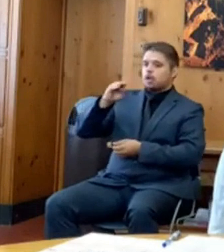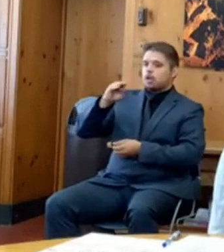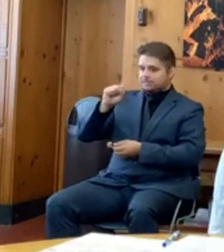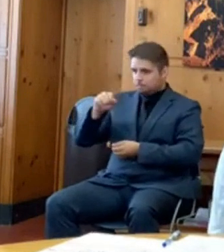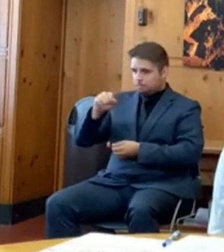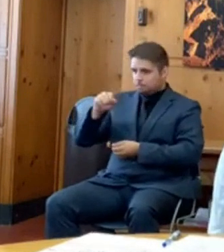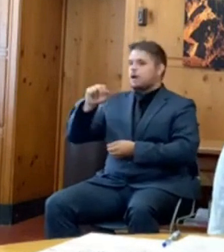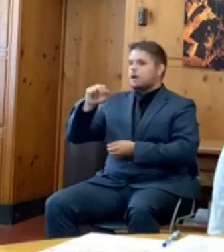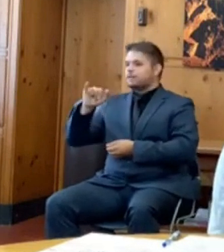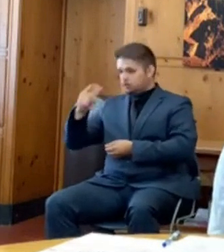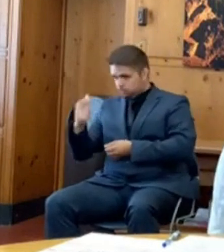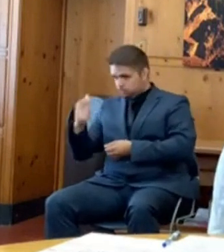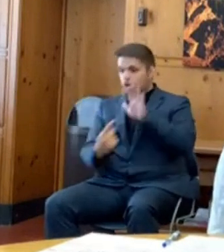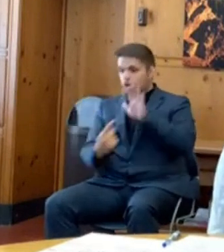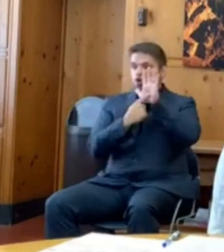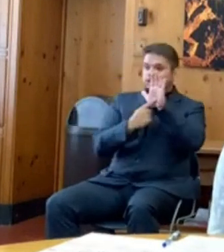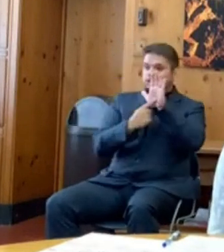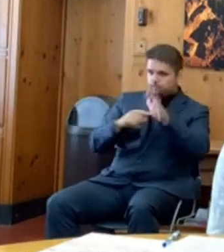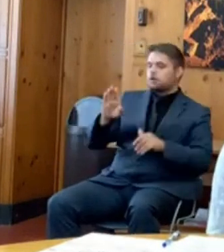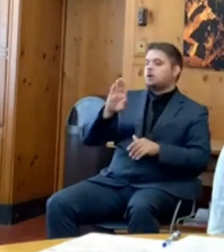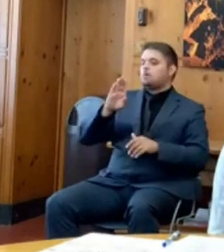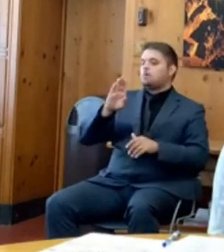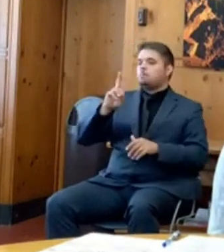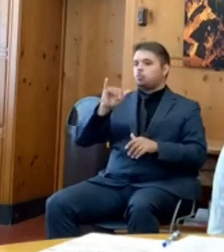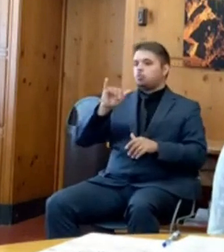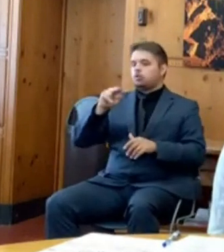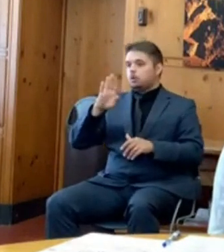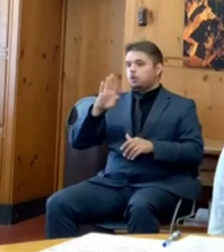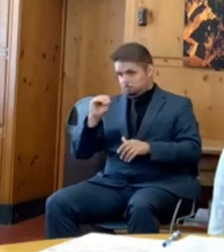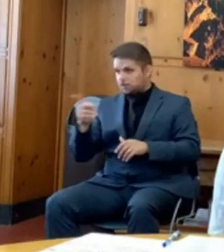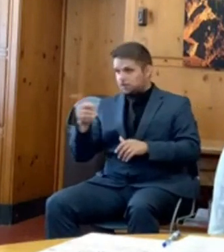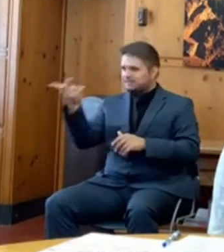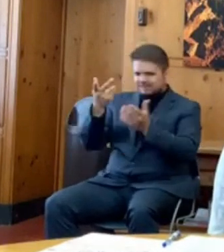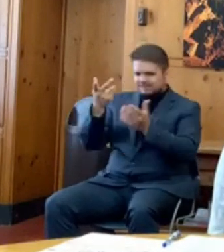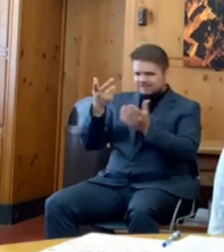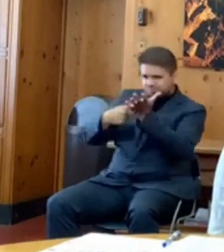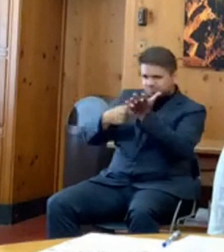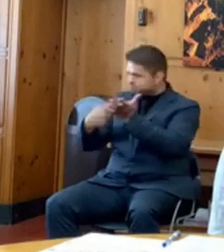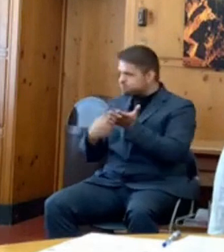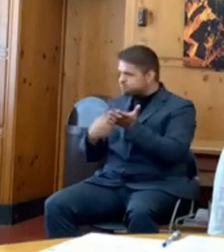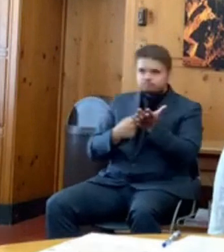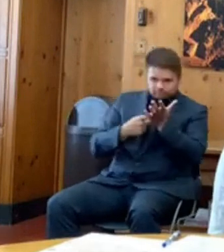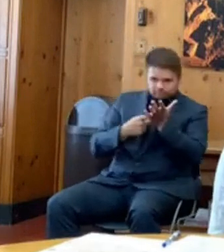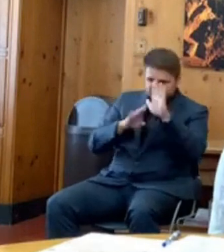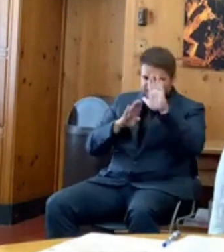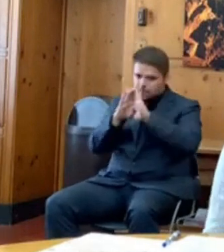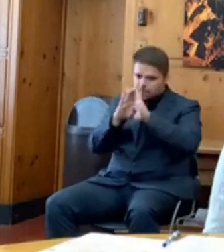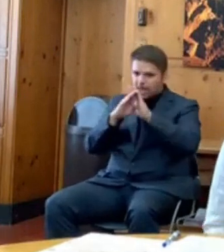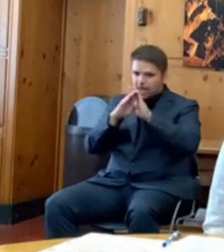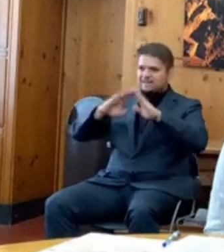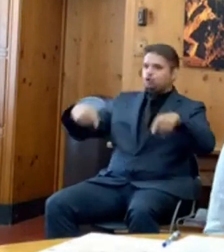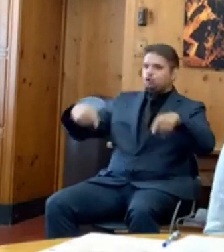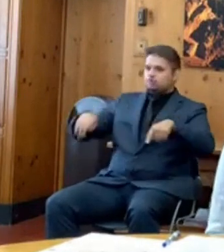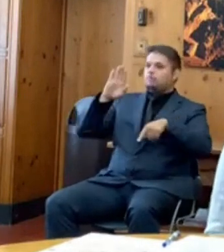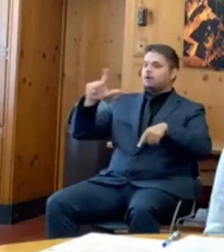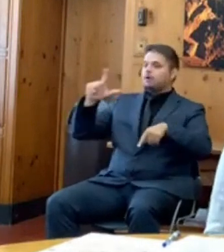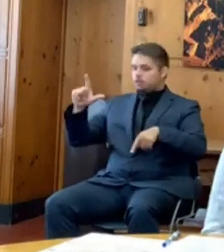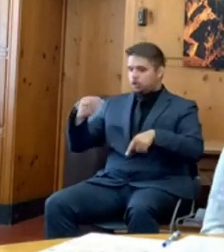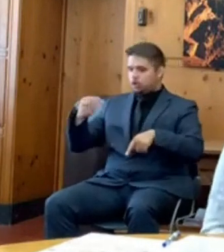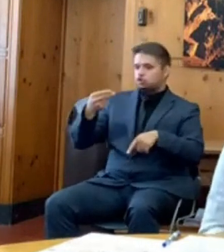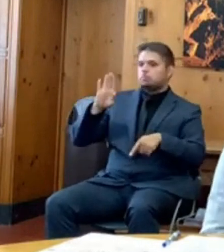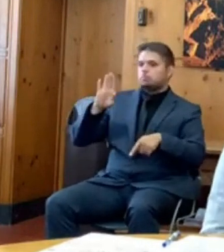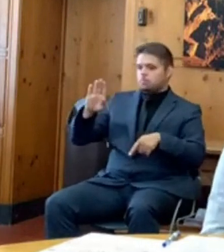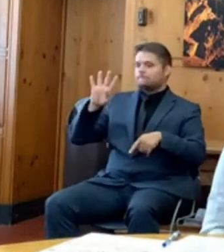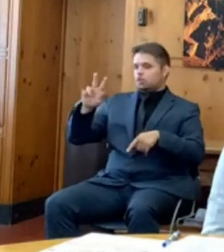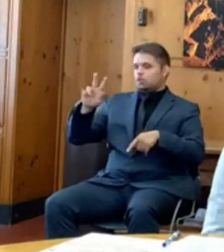to develop and take public input on House Bill 4301. This legislation